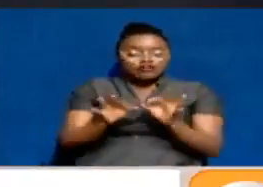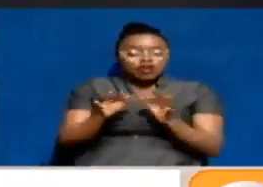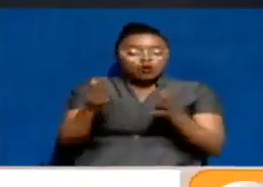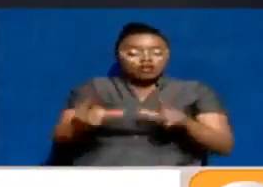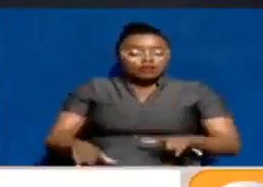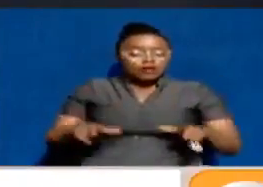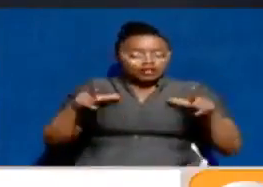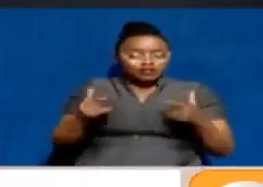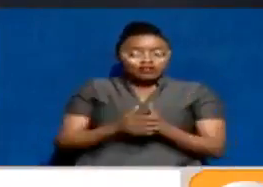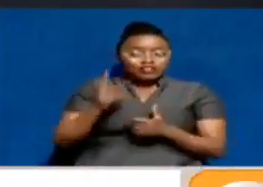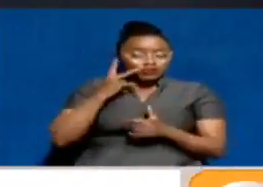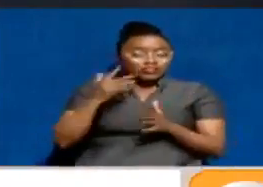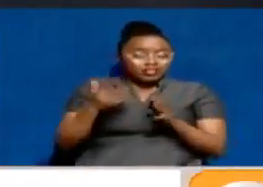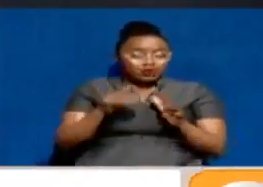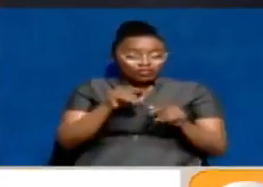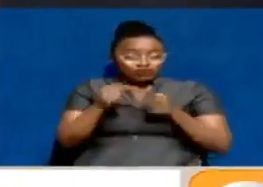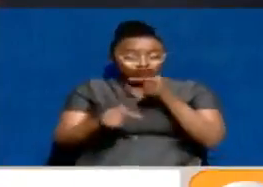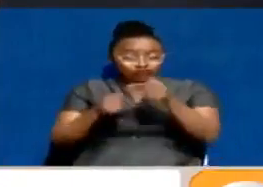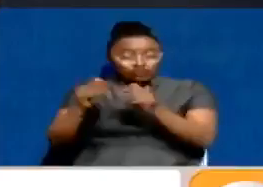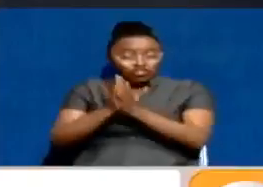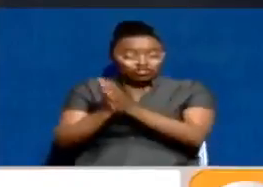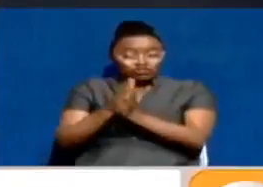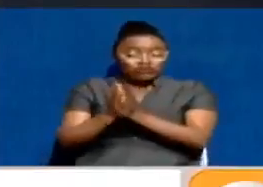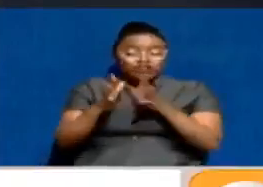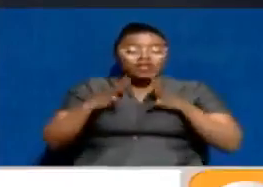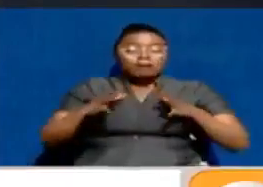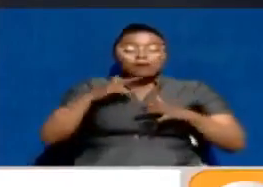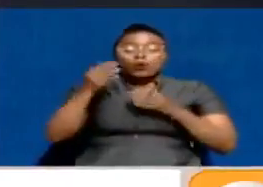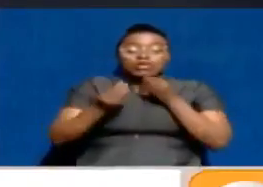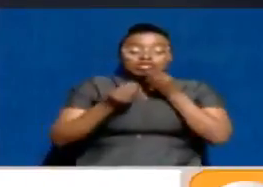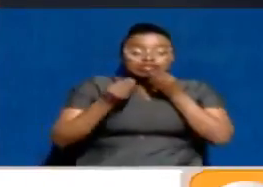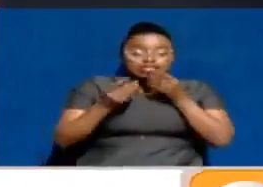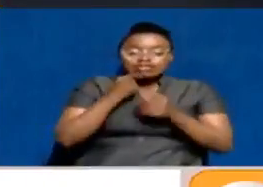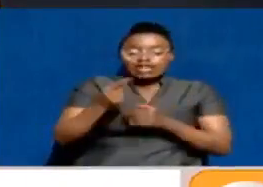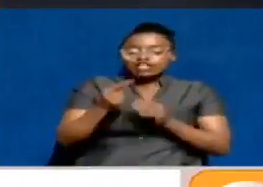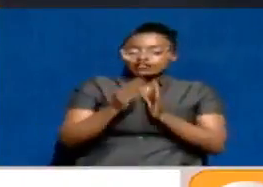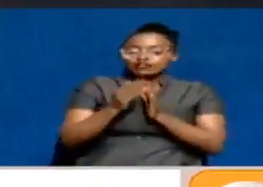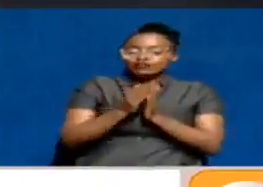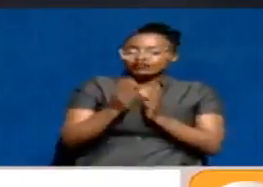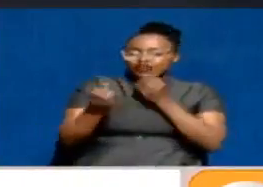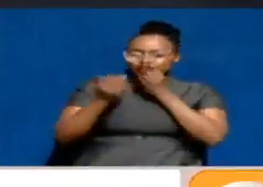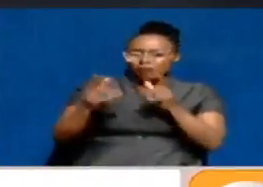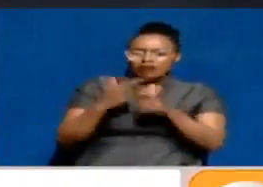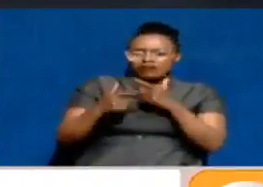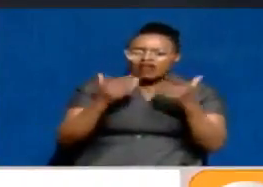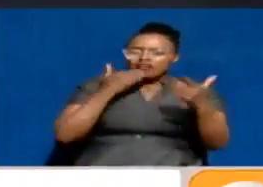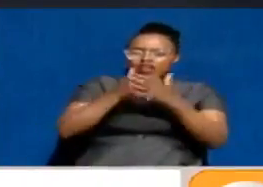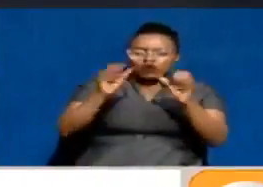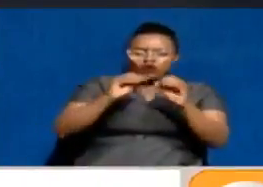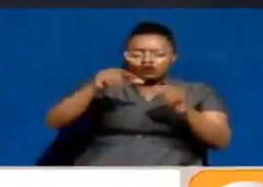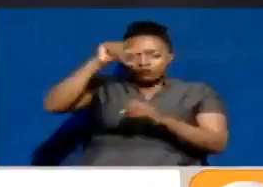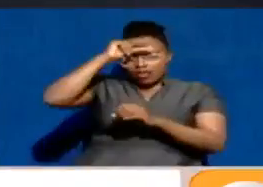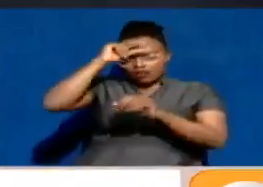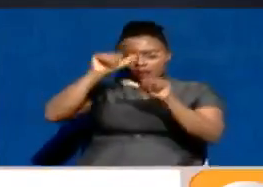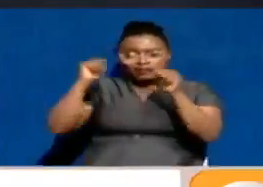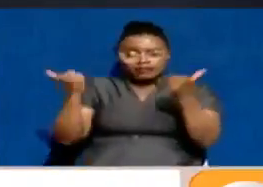occupied. Do you see the pattern? Whistleblowing is a thankless job. No thanks in part to the government